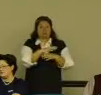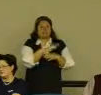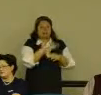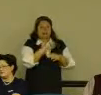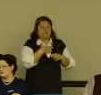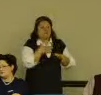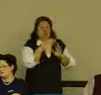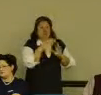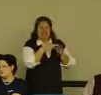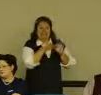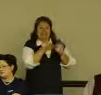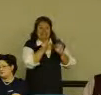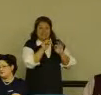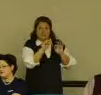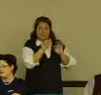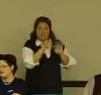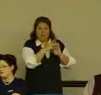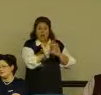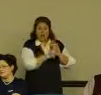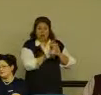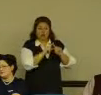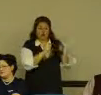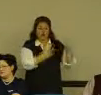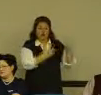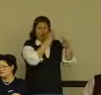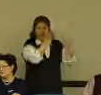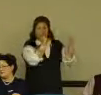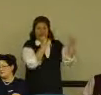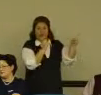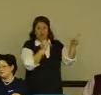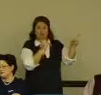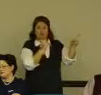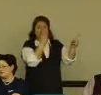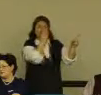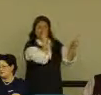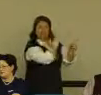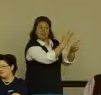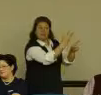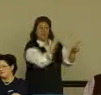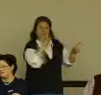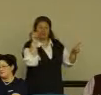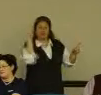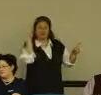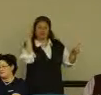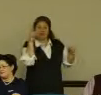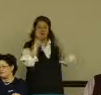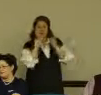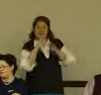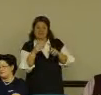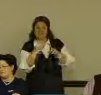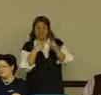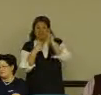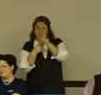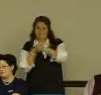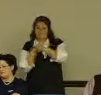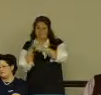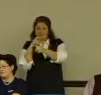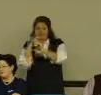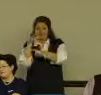policy to our provost, I was able to say, this is with the blessing of Jeremy Hefner,